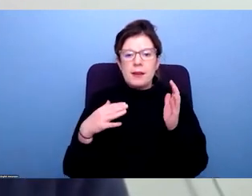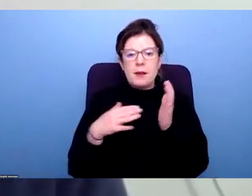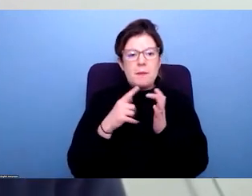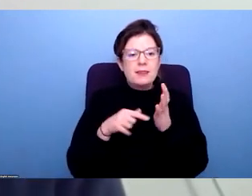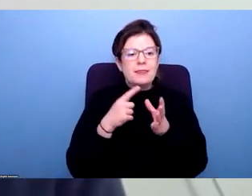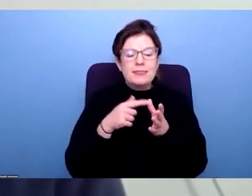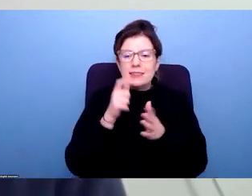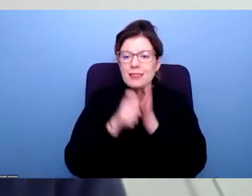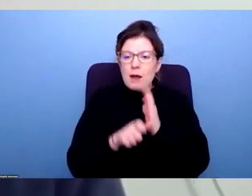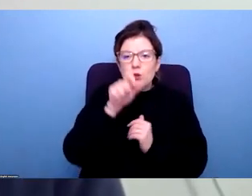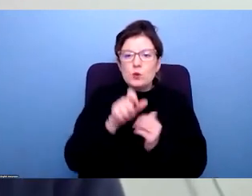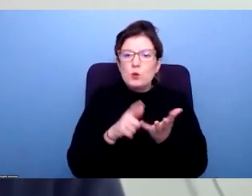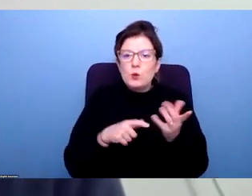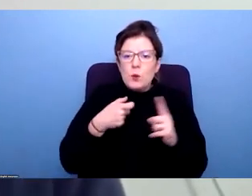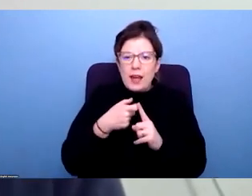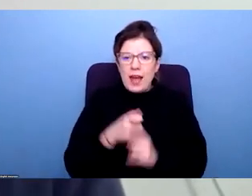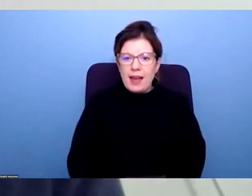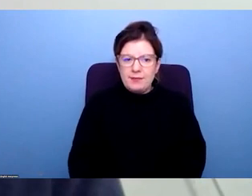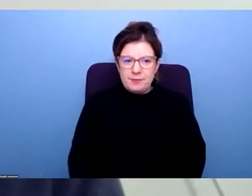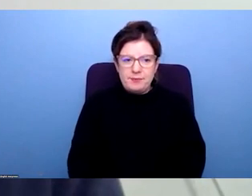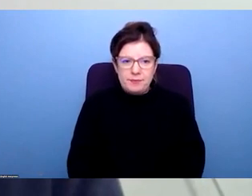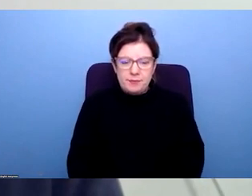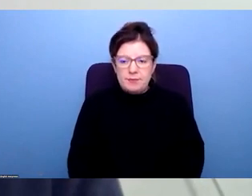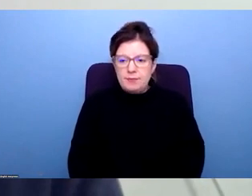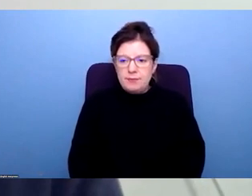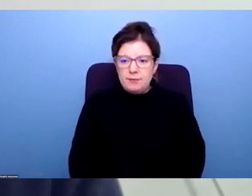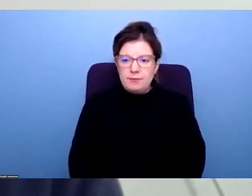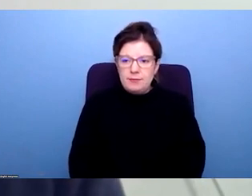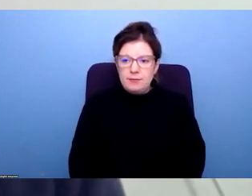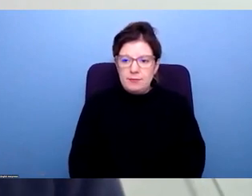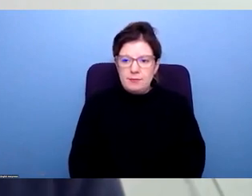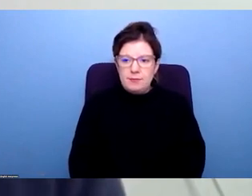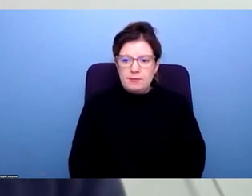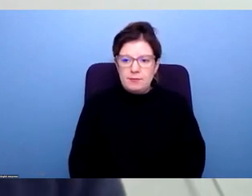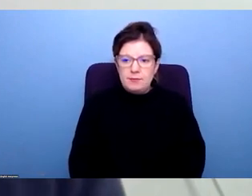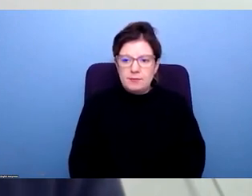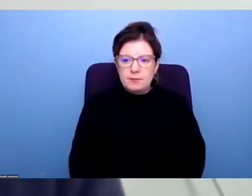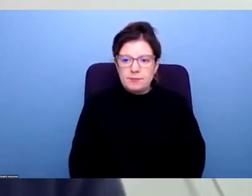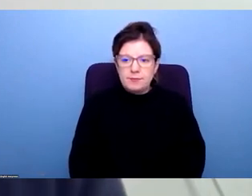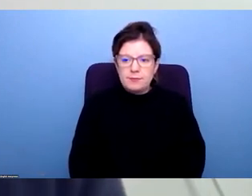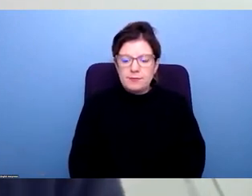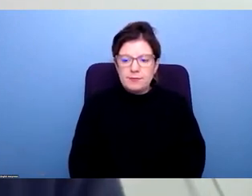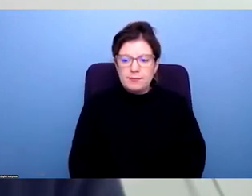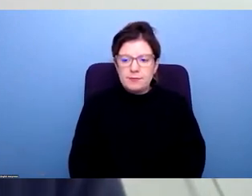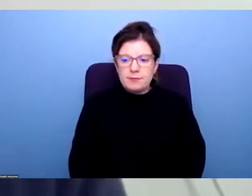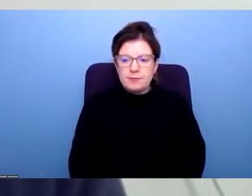I'm just going to spotlight you so people can see you. me two seconds and I will remove Chloe.